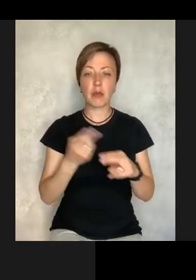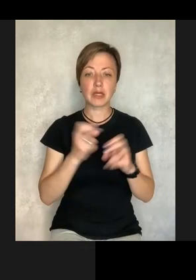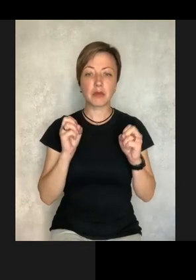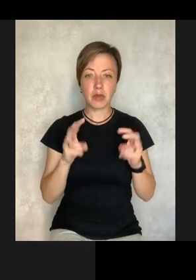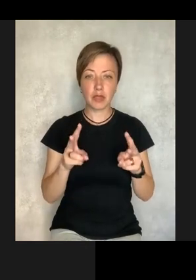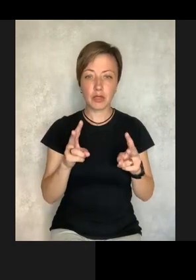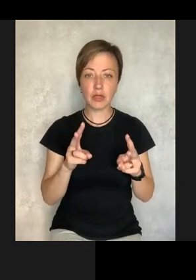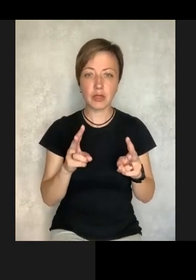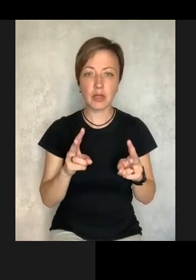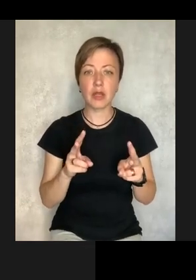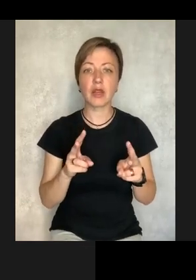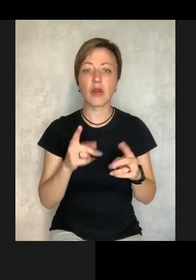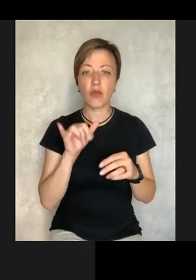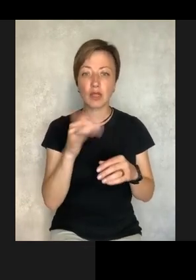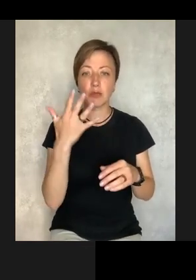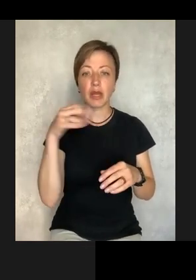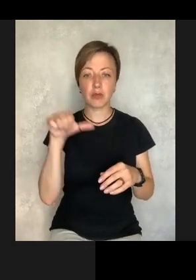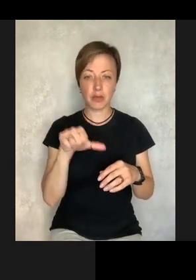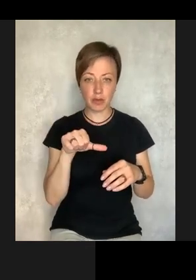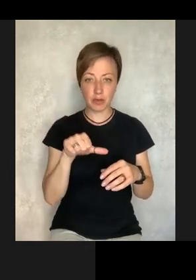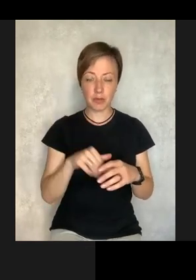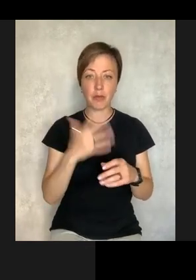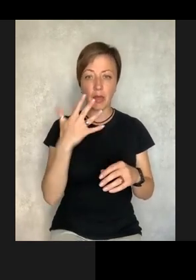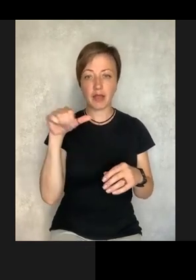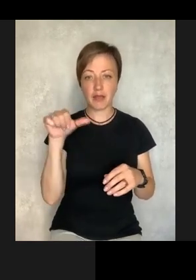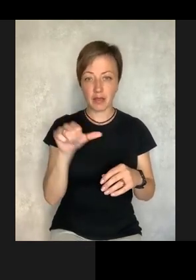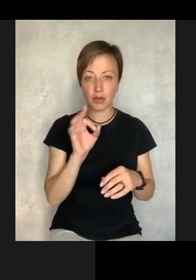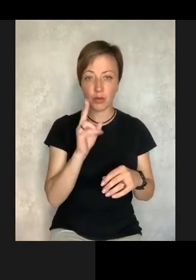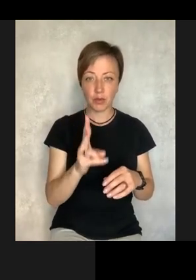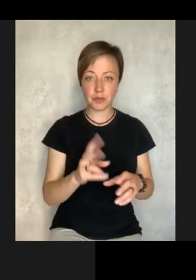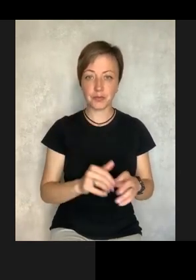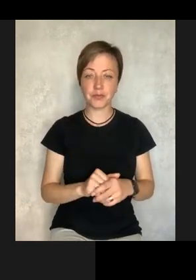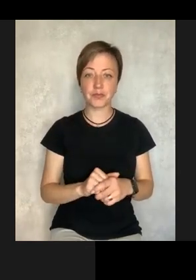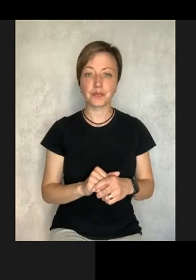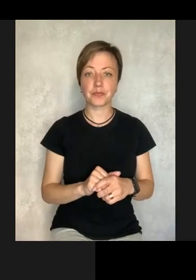So, have a safe drive, and tell us something. You have five minutes.